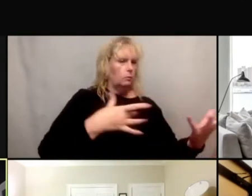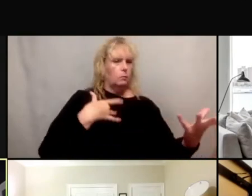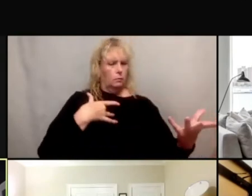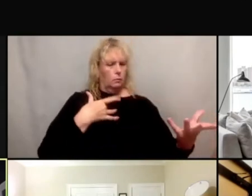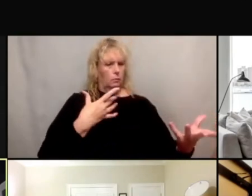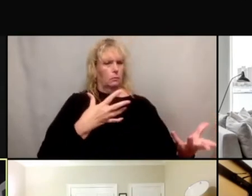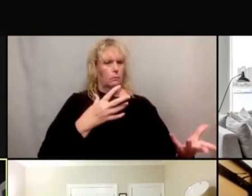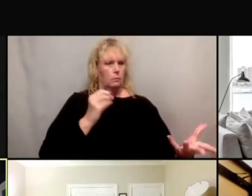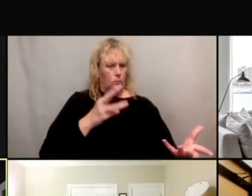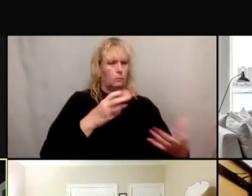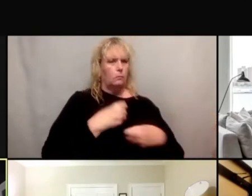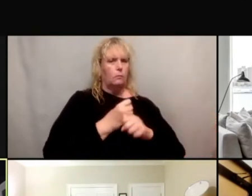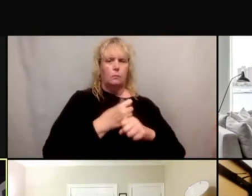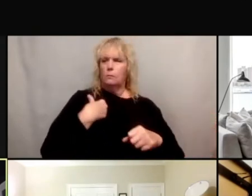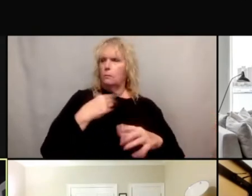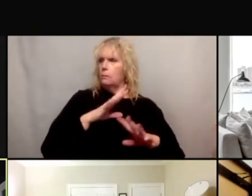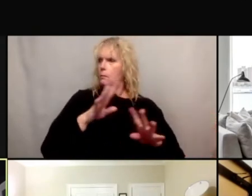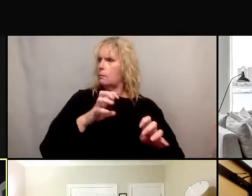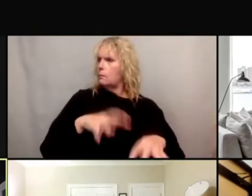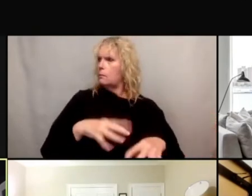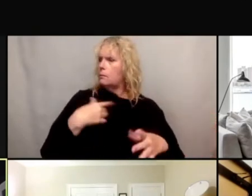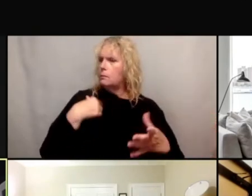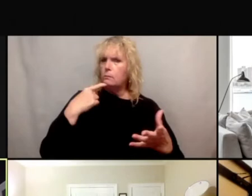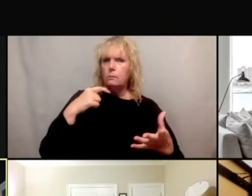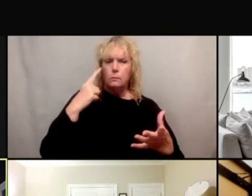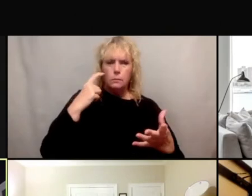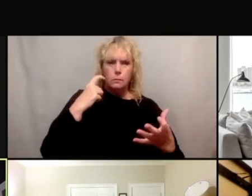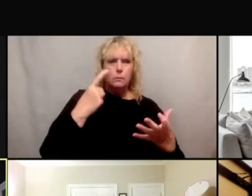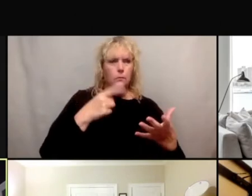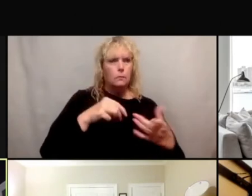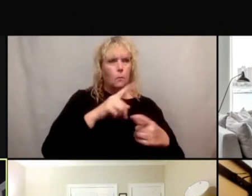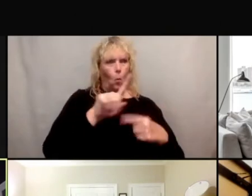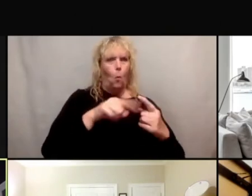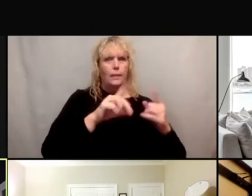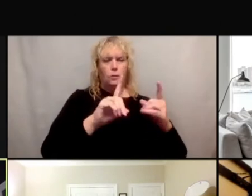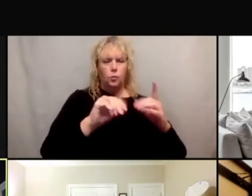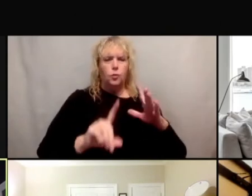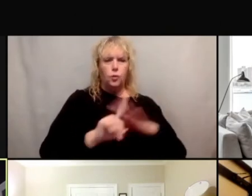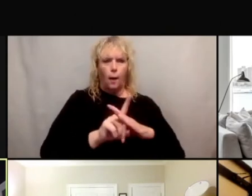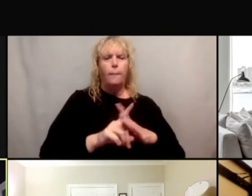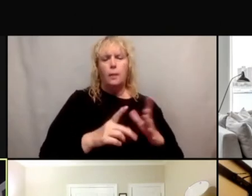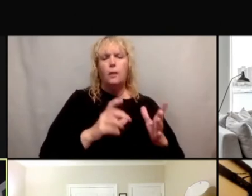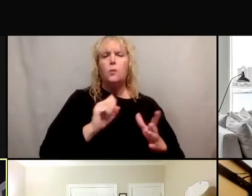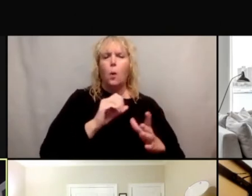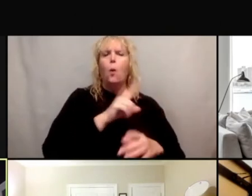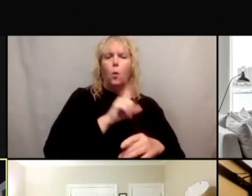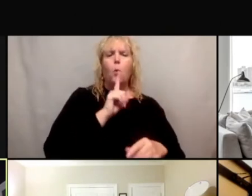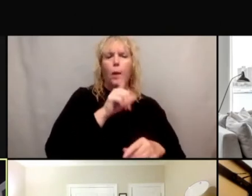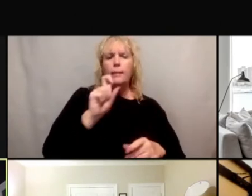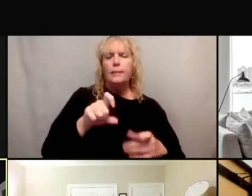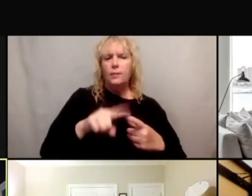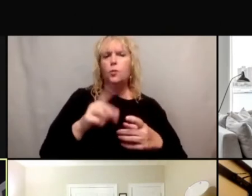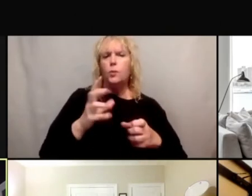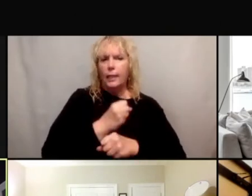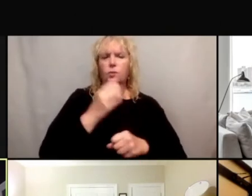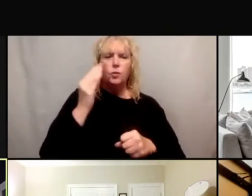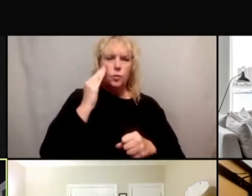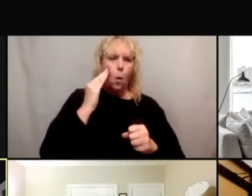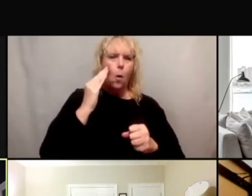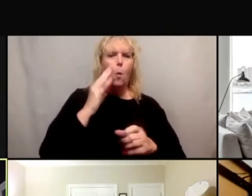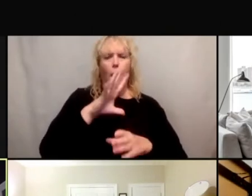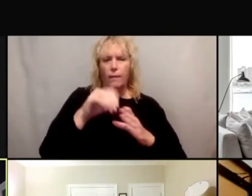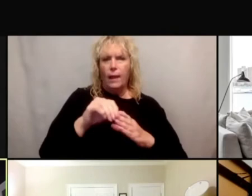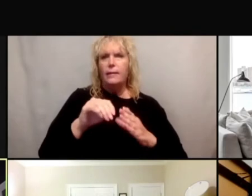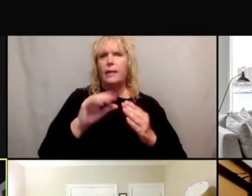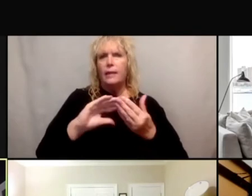sometimes when researchers do show up in the community. So the idea of investing in communities and getting to know communities and being present in the community is